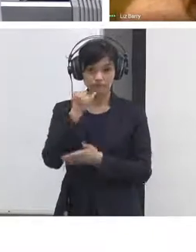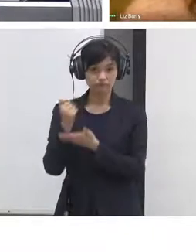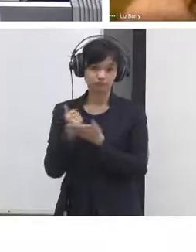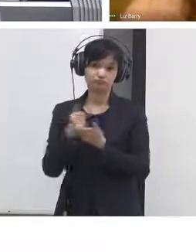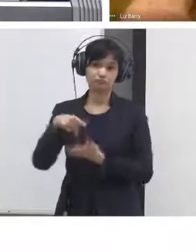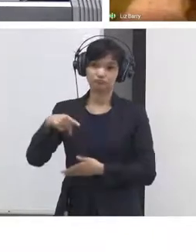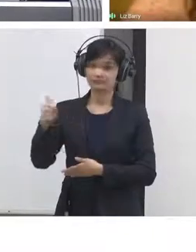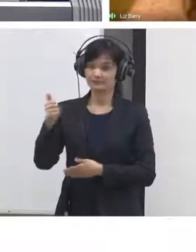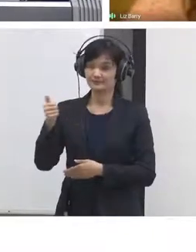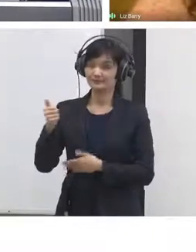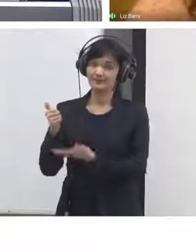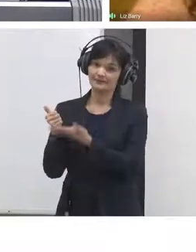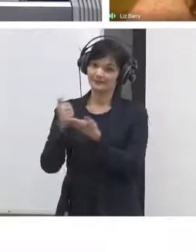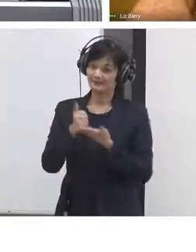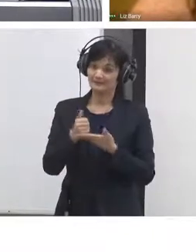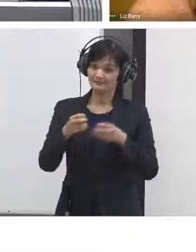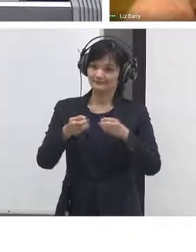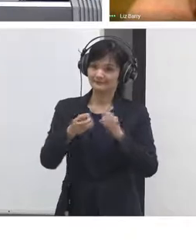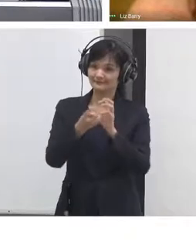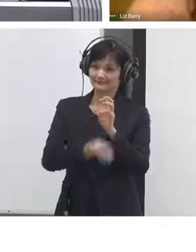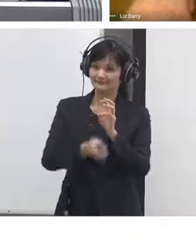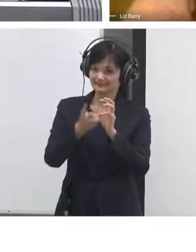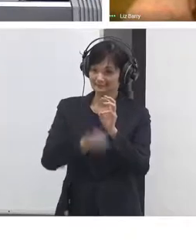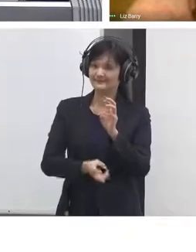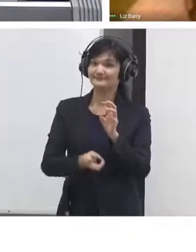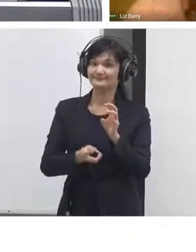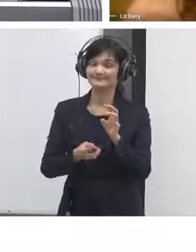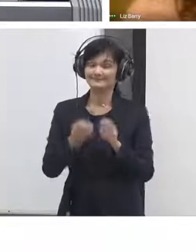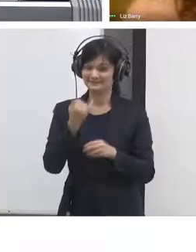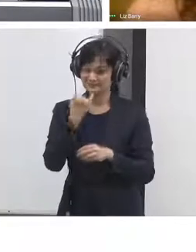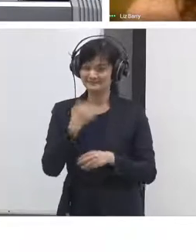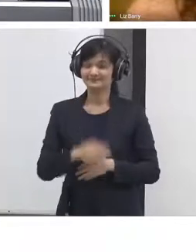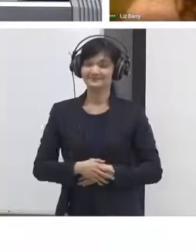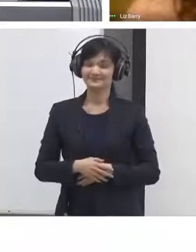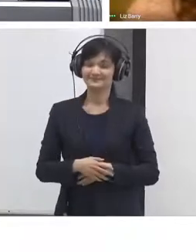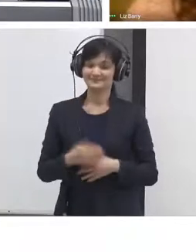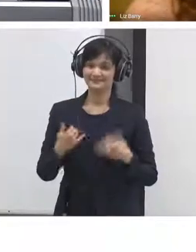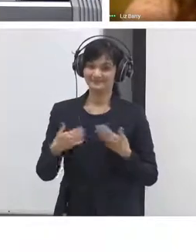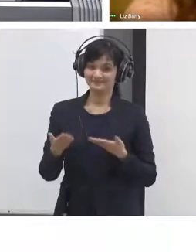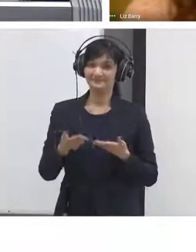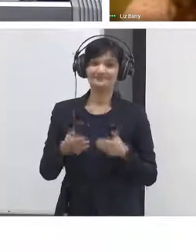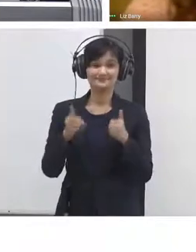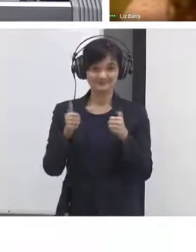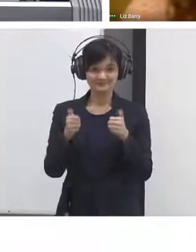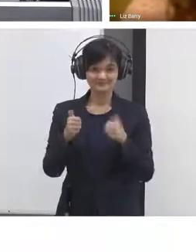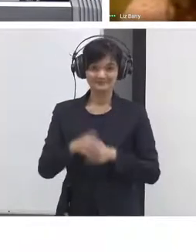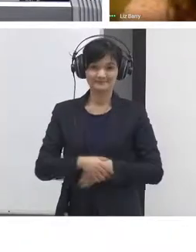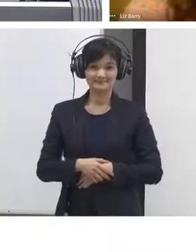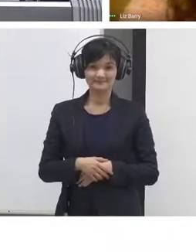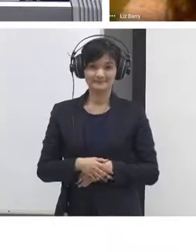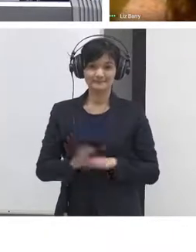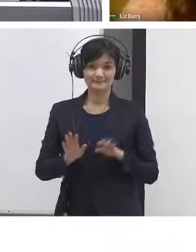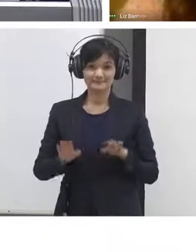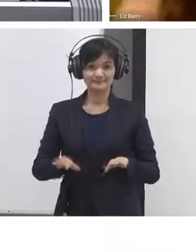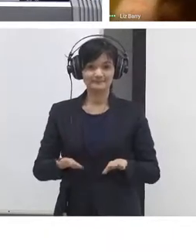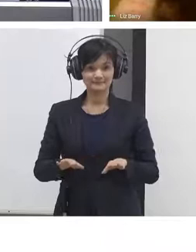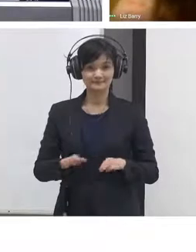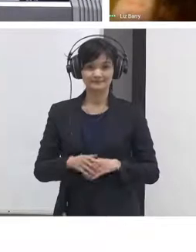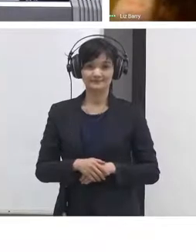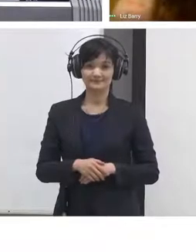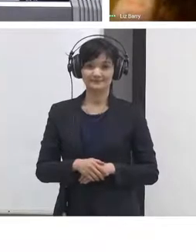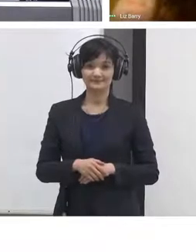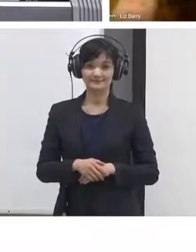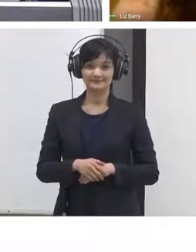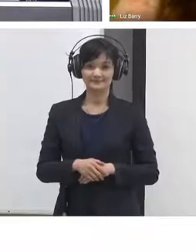great thanks Isabel yeah then okay then I will move to the next question